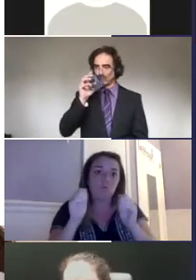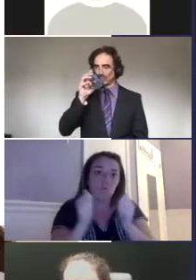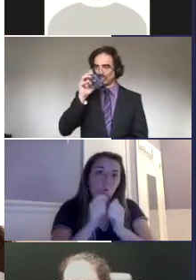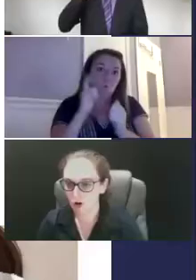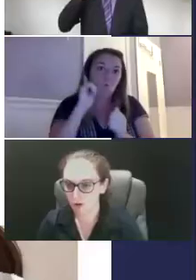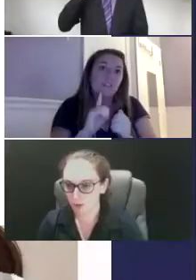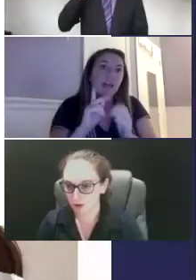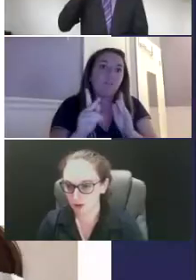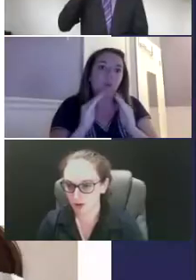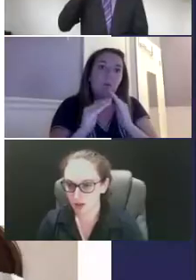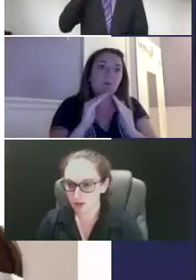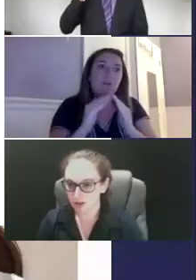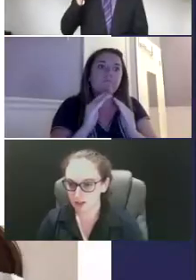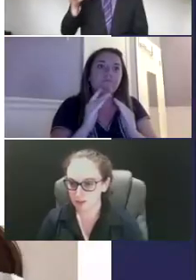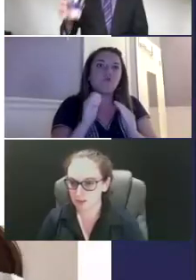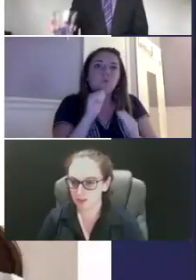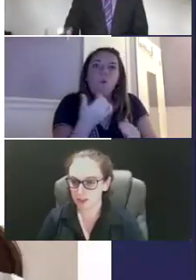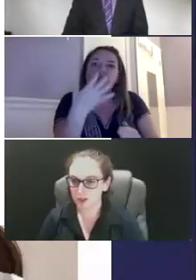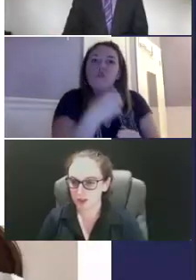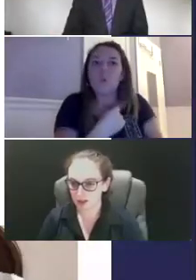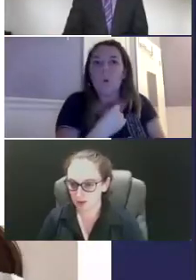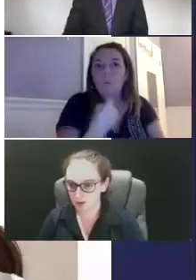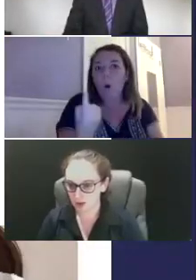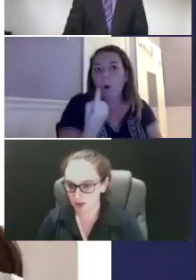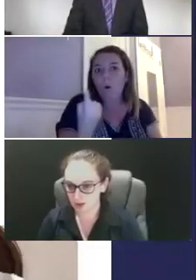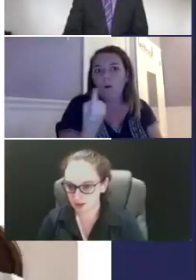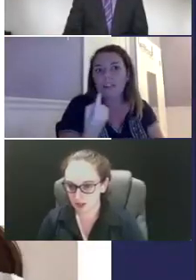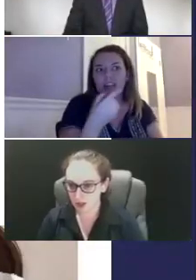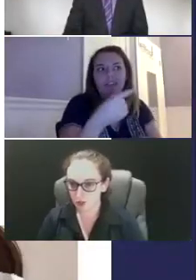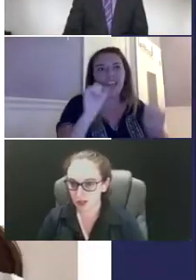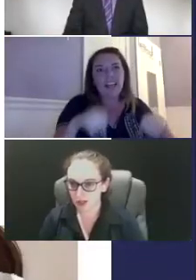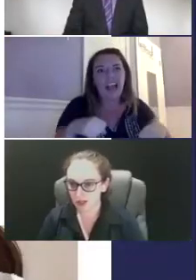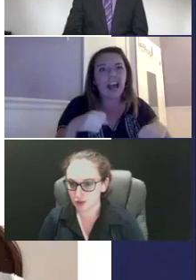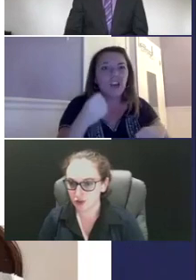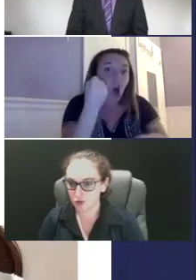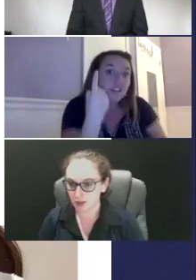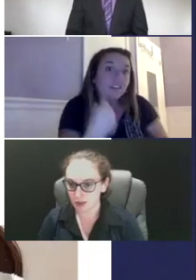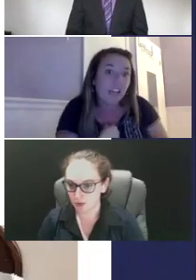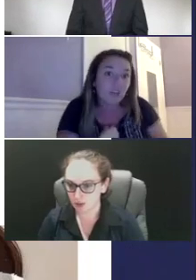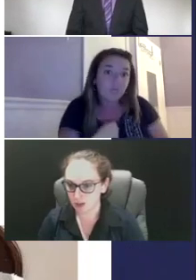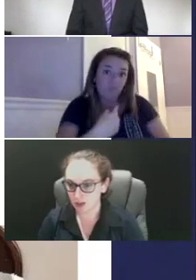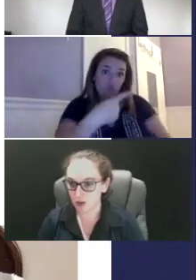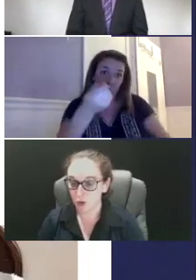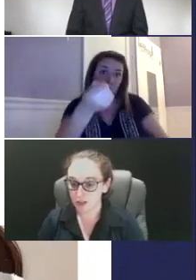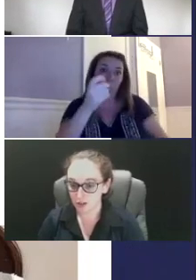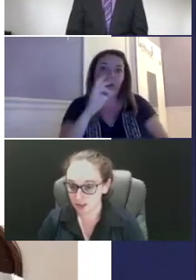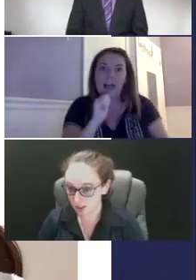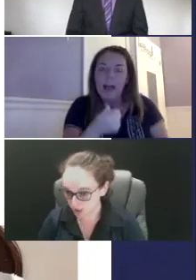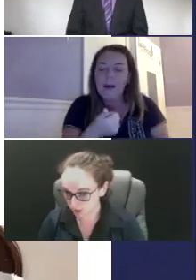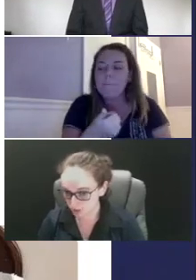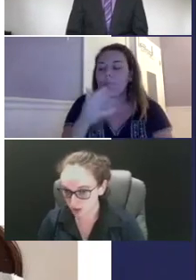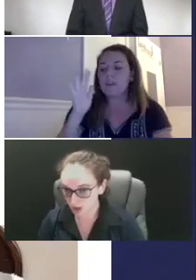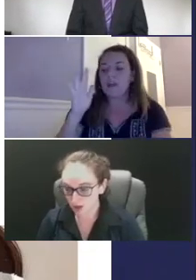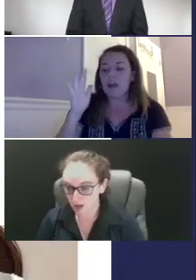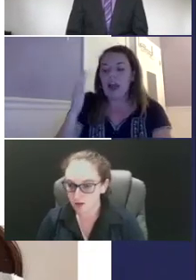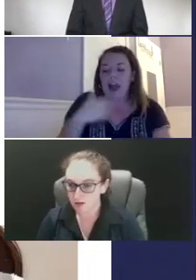is so important specifically within the deaf community because you can't assume that that person can always understand